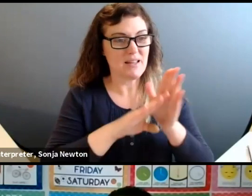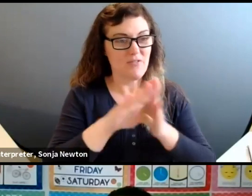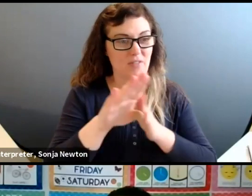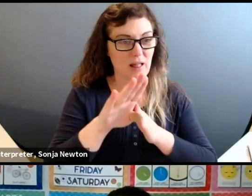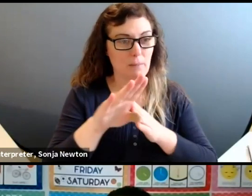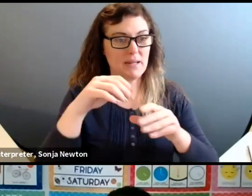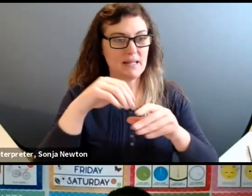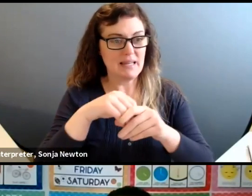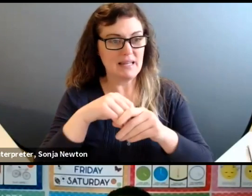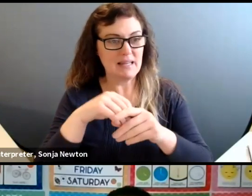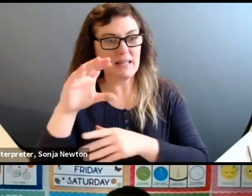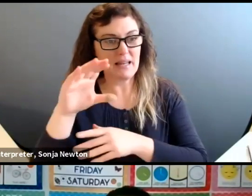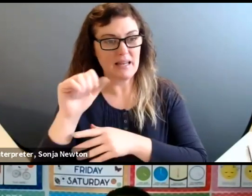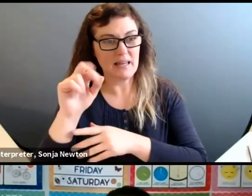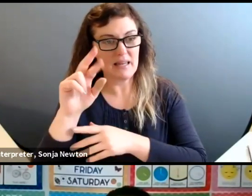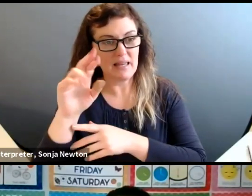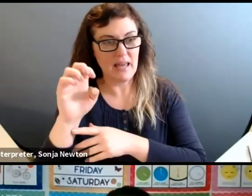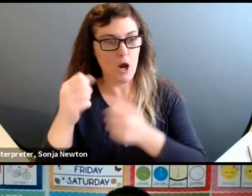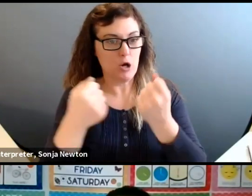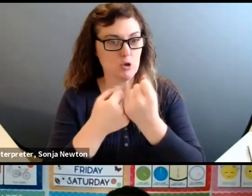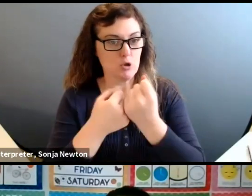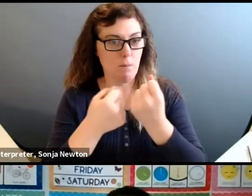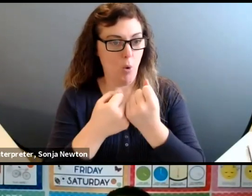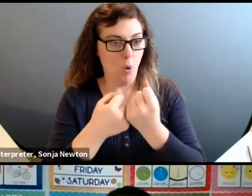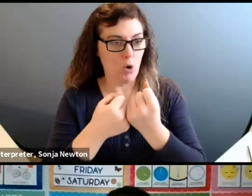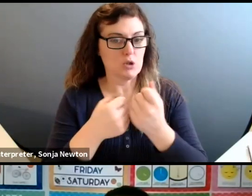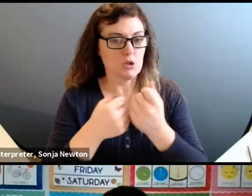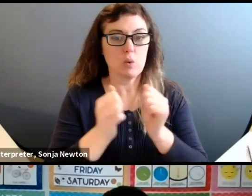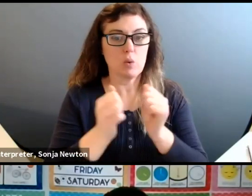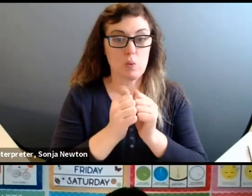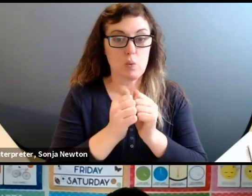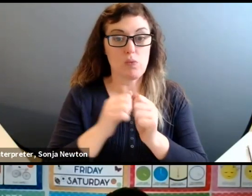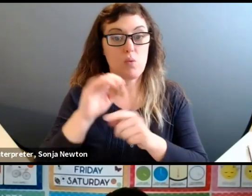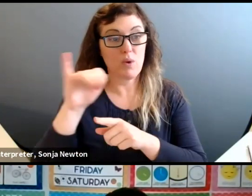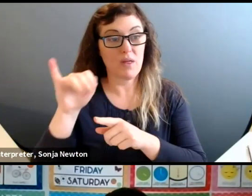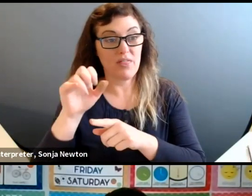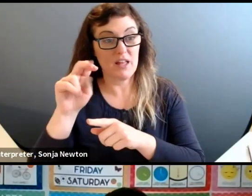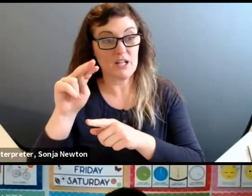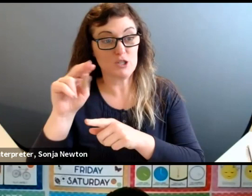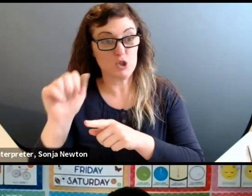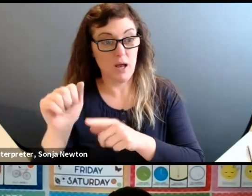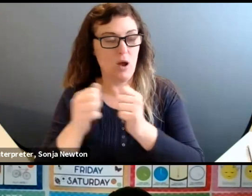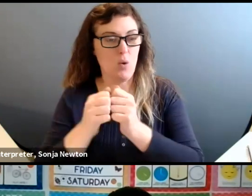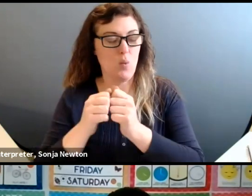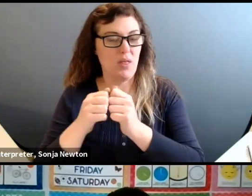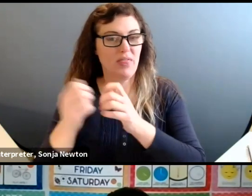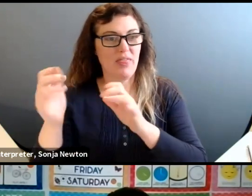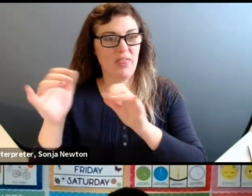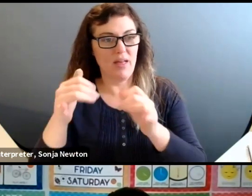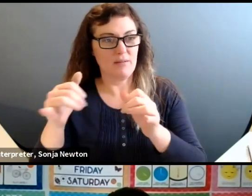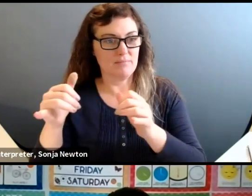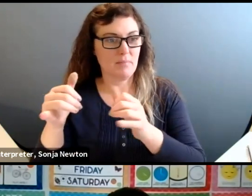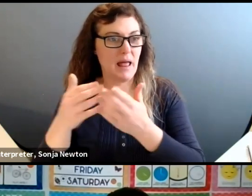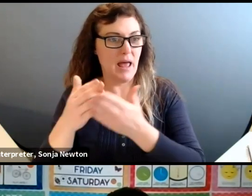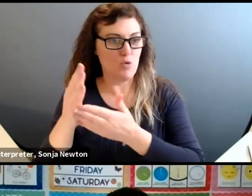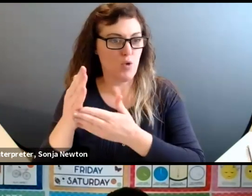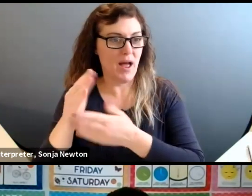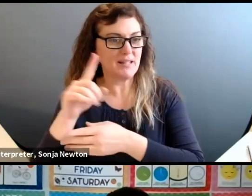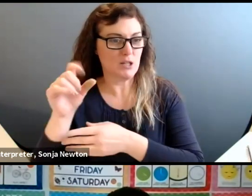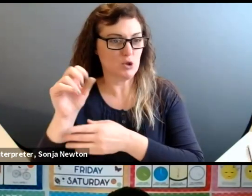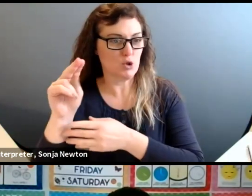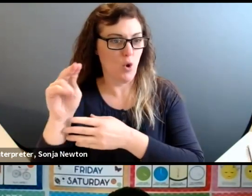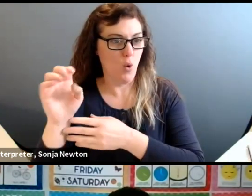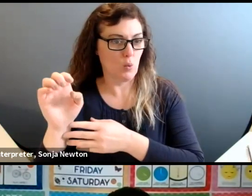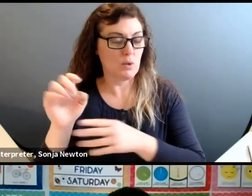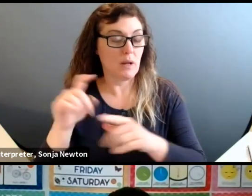support with Jenna Yarley from the Playwrights Realm, who I will have to self-introduce in a moment. But to start the space